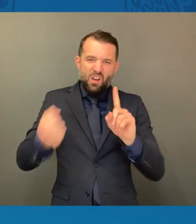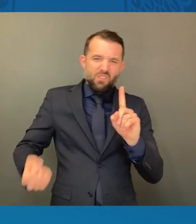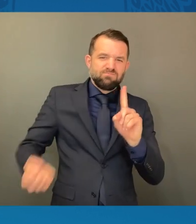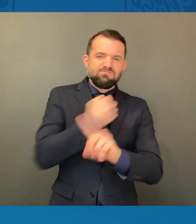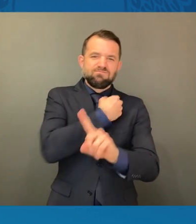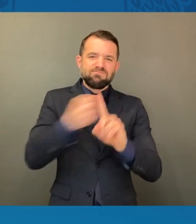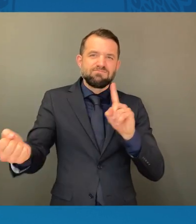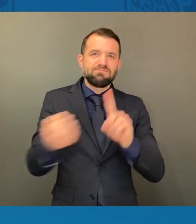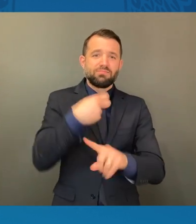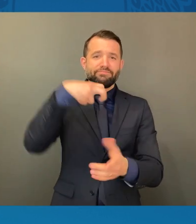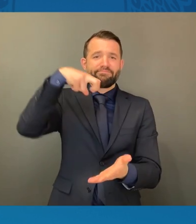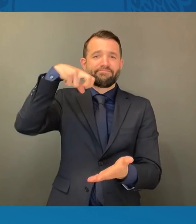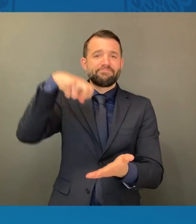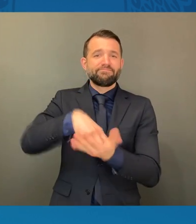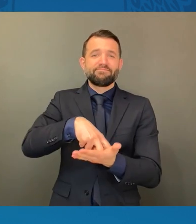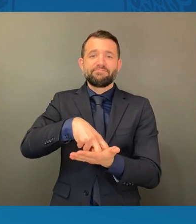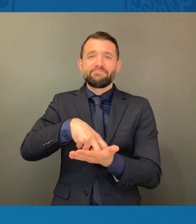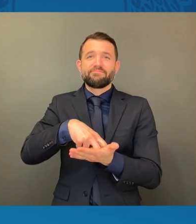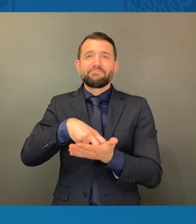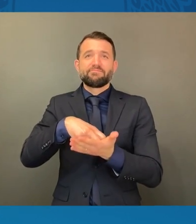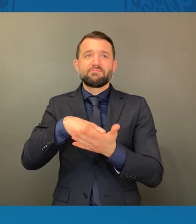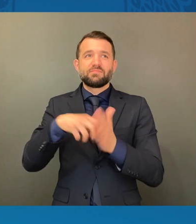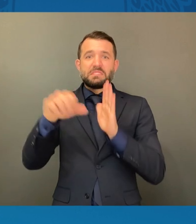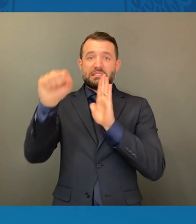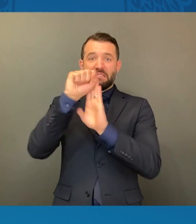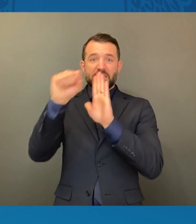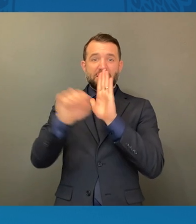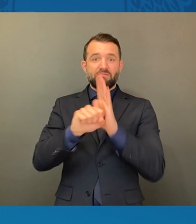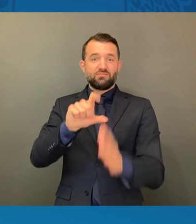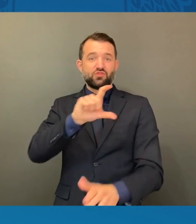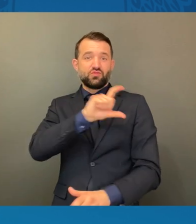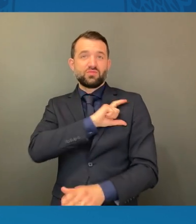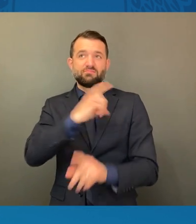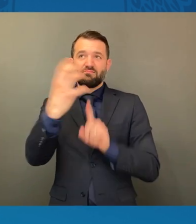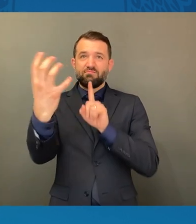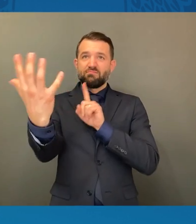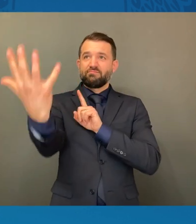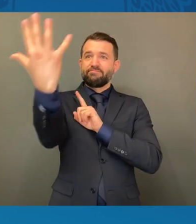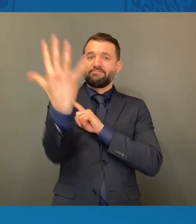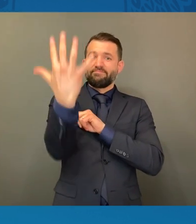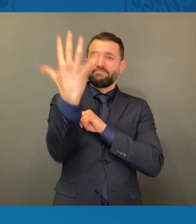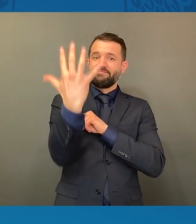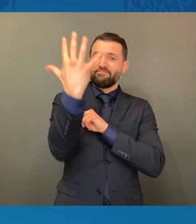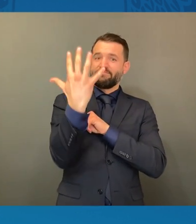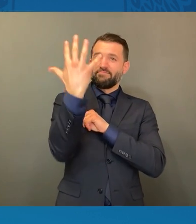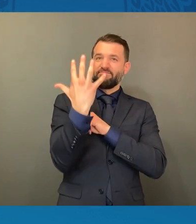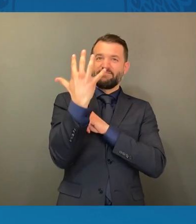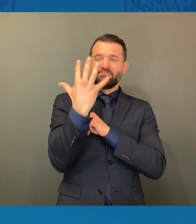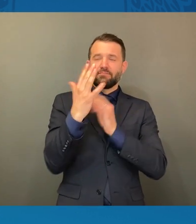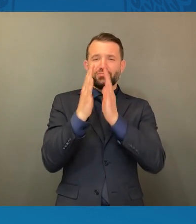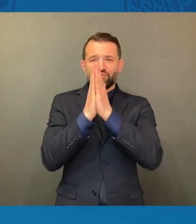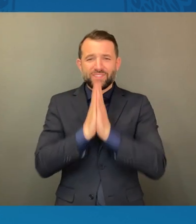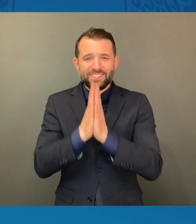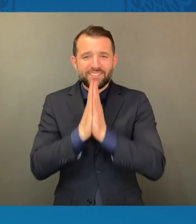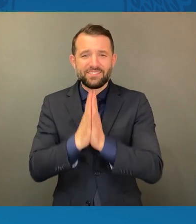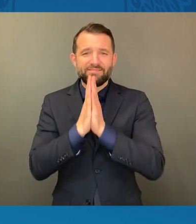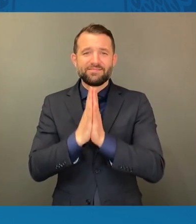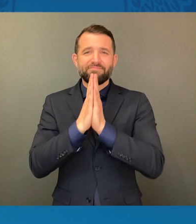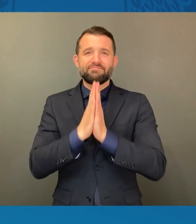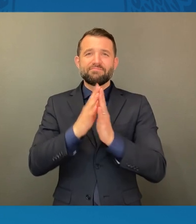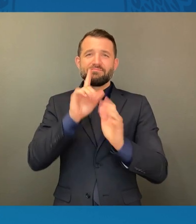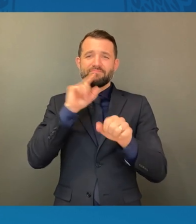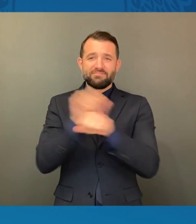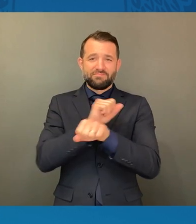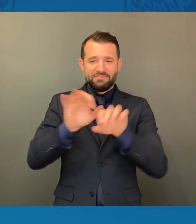when the state troopers charged. They were praying when the billy cubs struck.